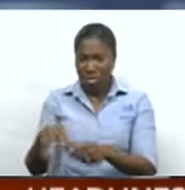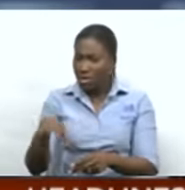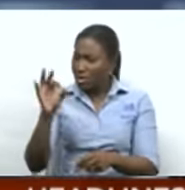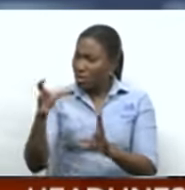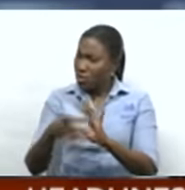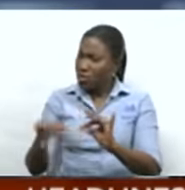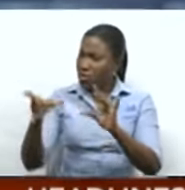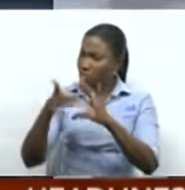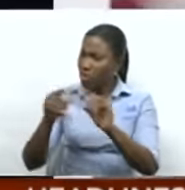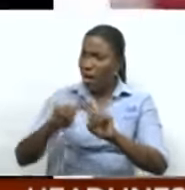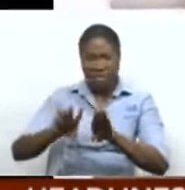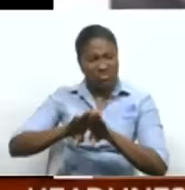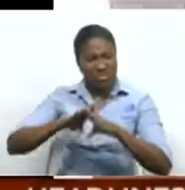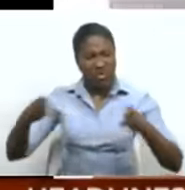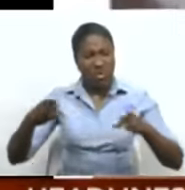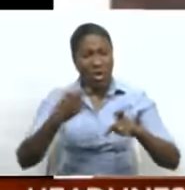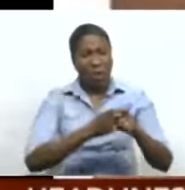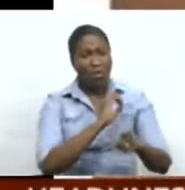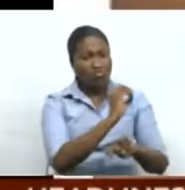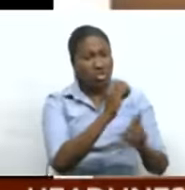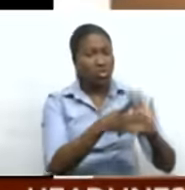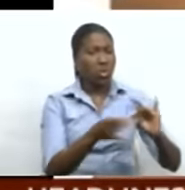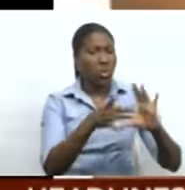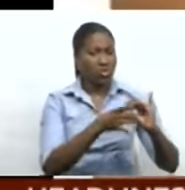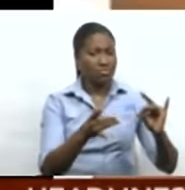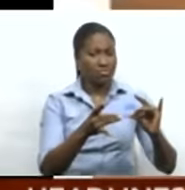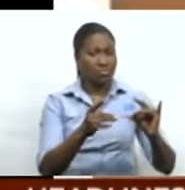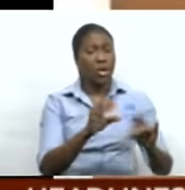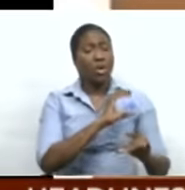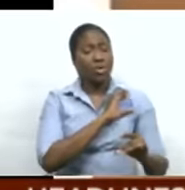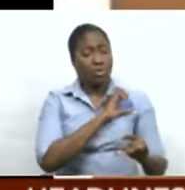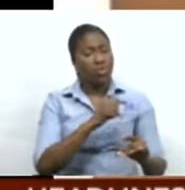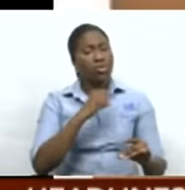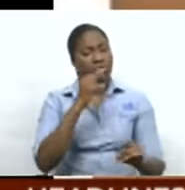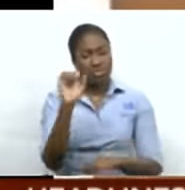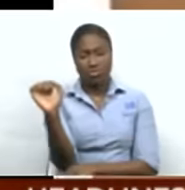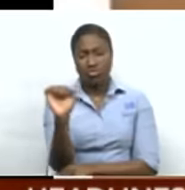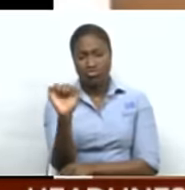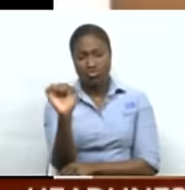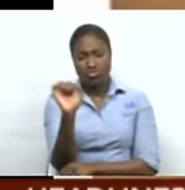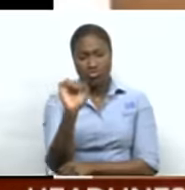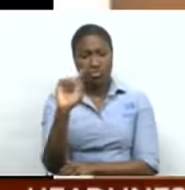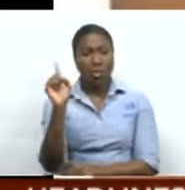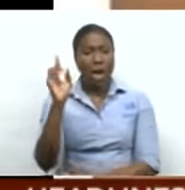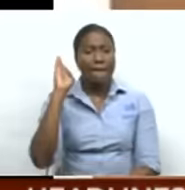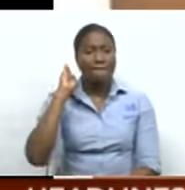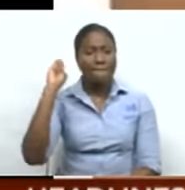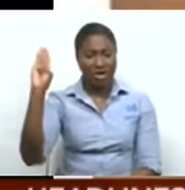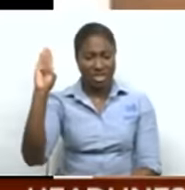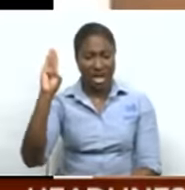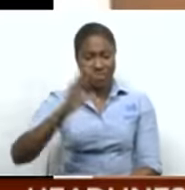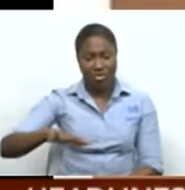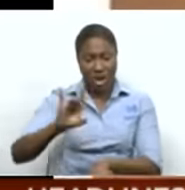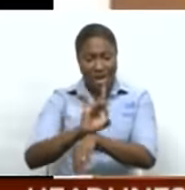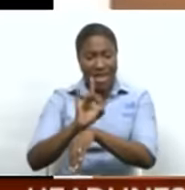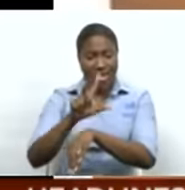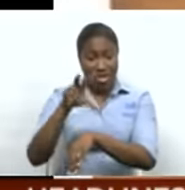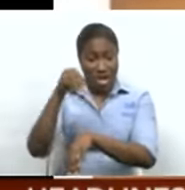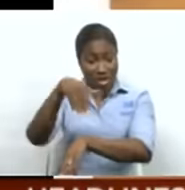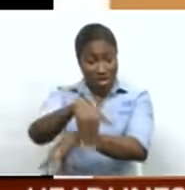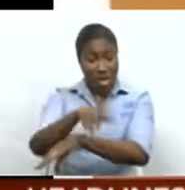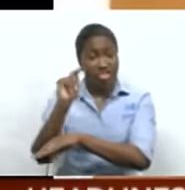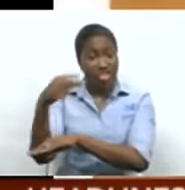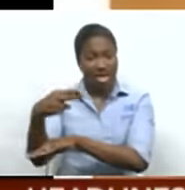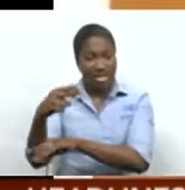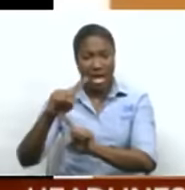original story given. The officer reported that he was driving his car on 6th Avenue Baratari around 8.30 p.m. on Thursday when